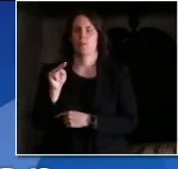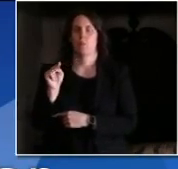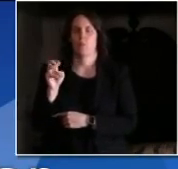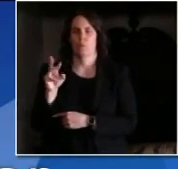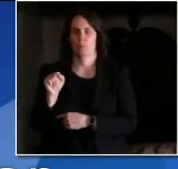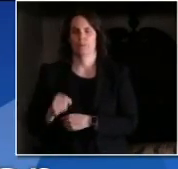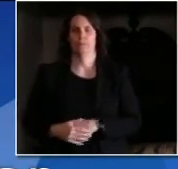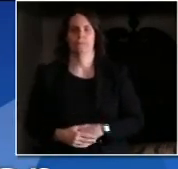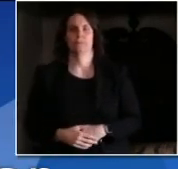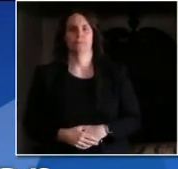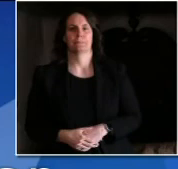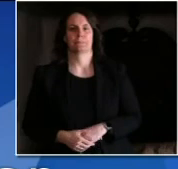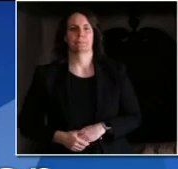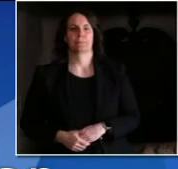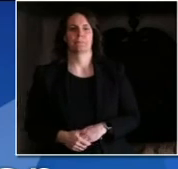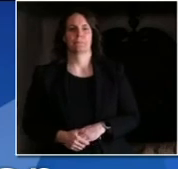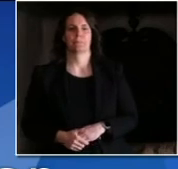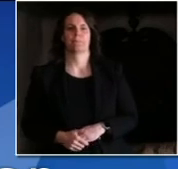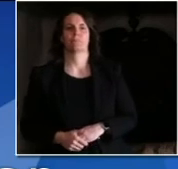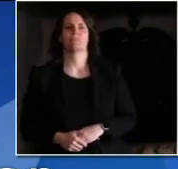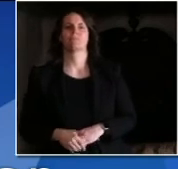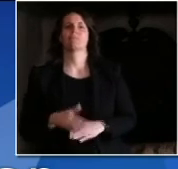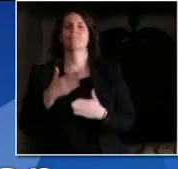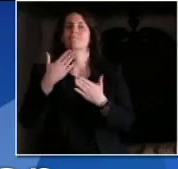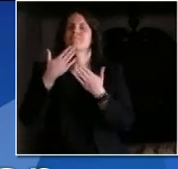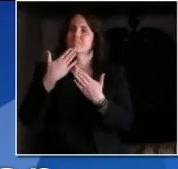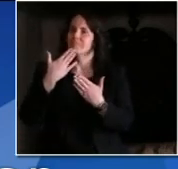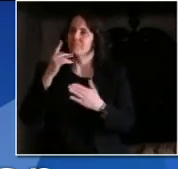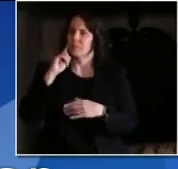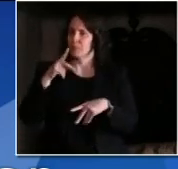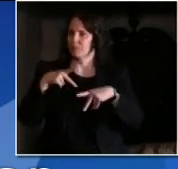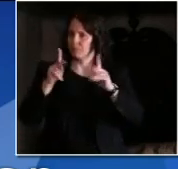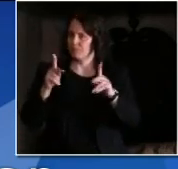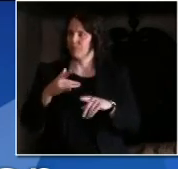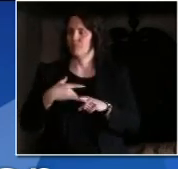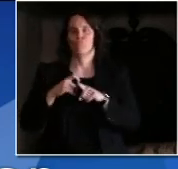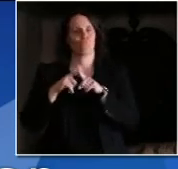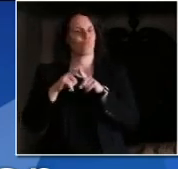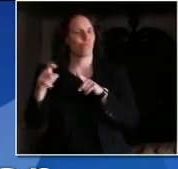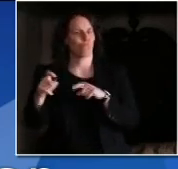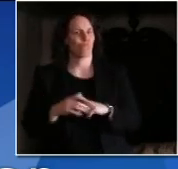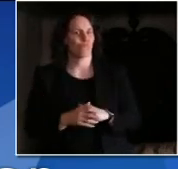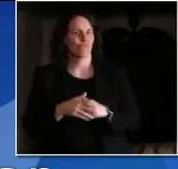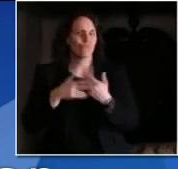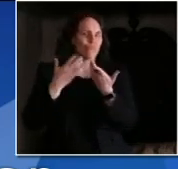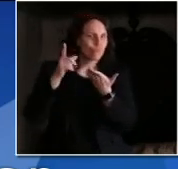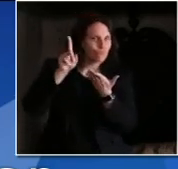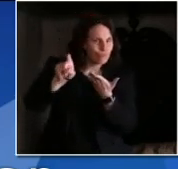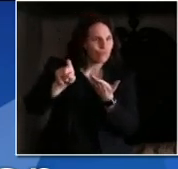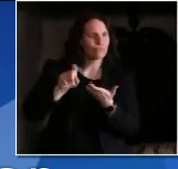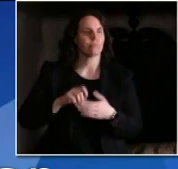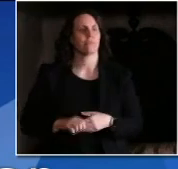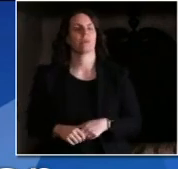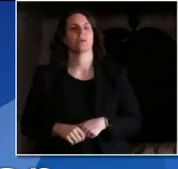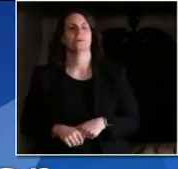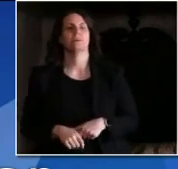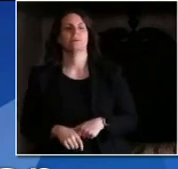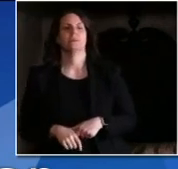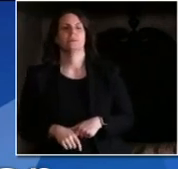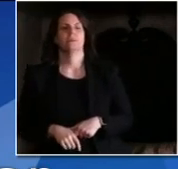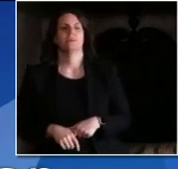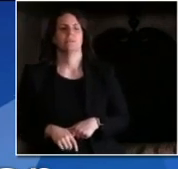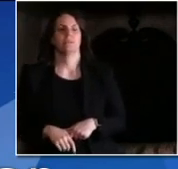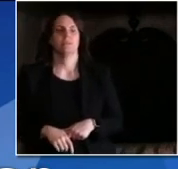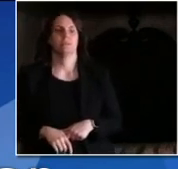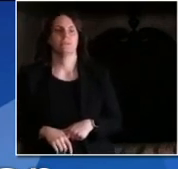Hi. Thanks for taking my question. I was wondering, so when the states on the East Coast announced that they